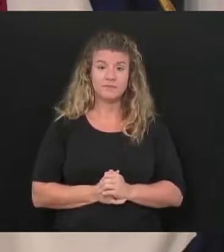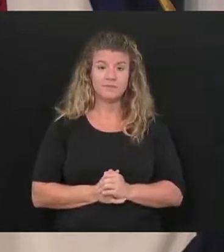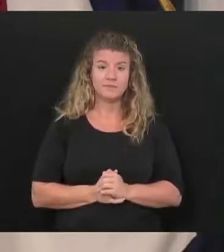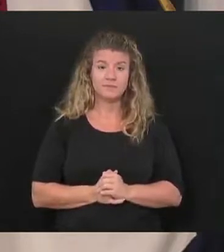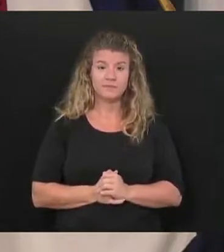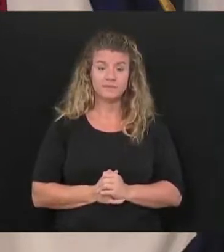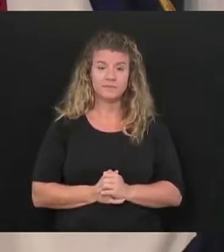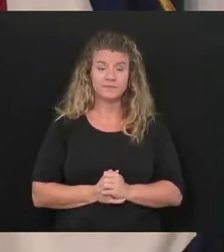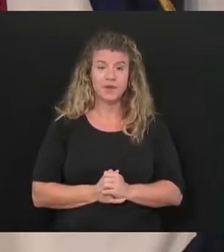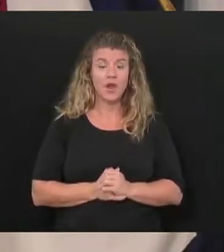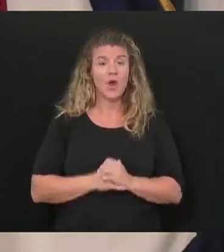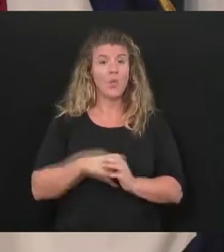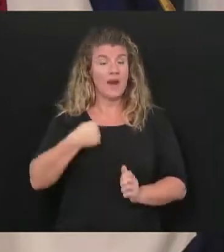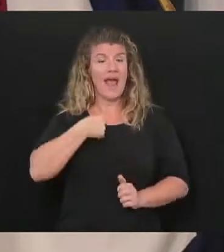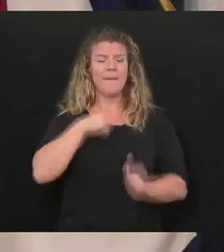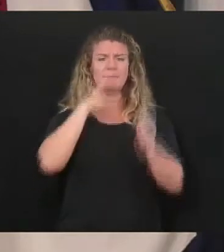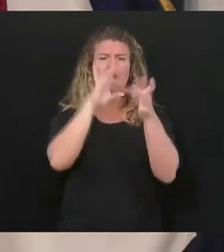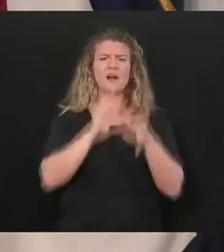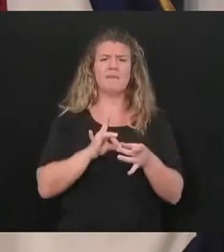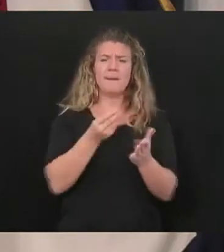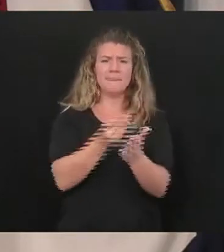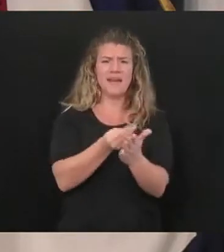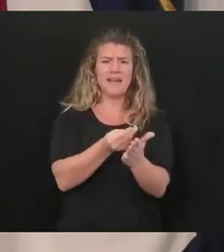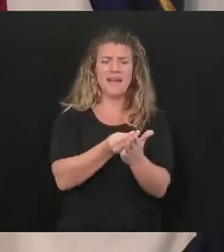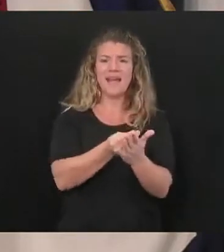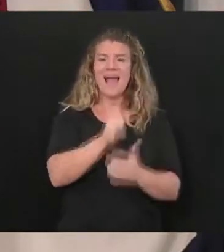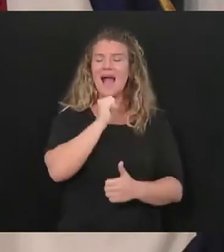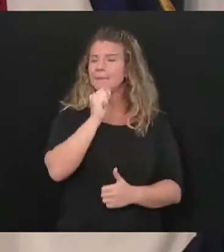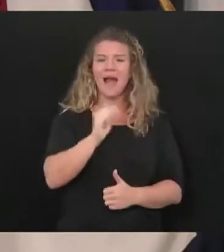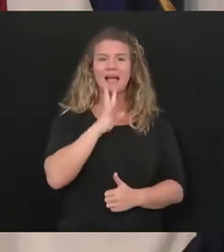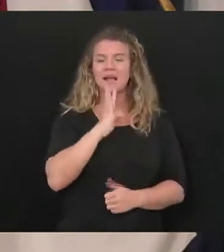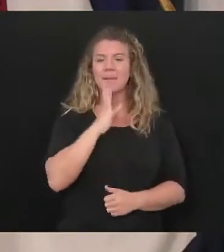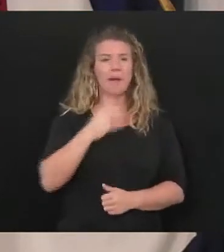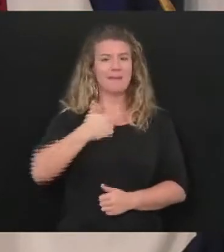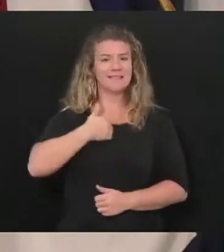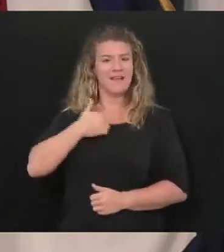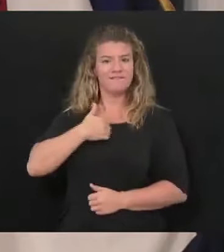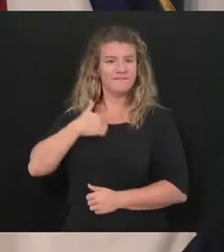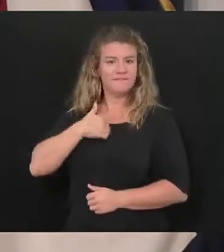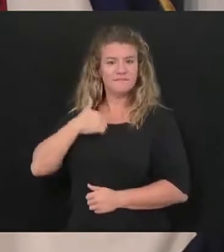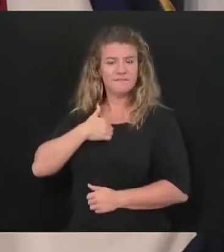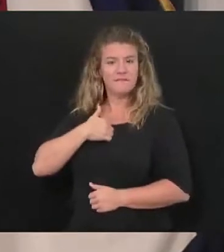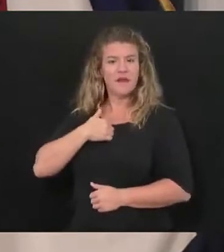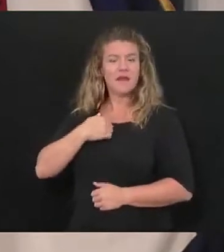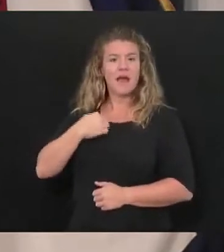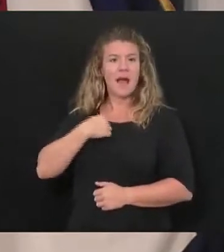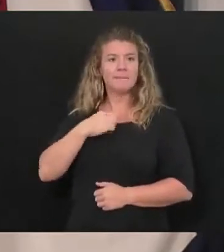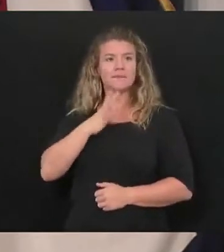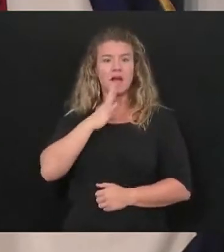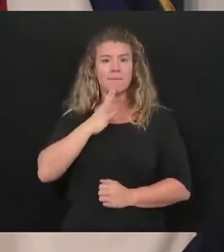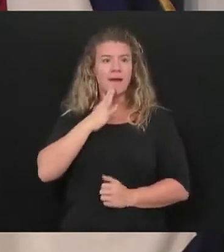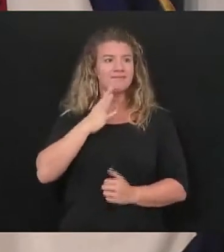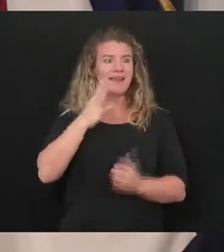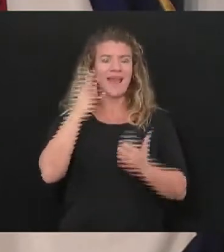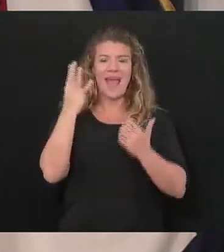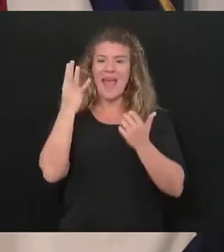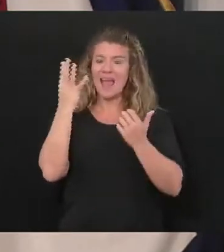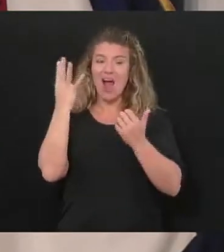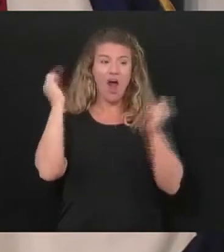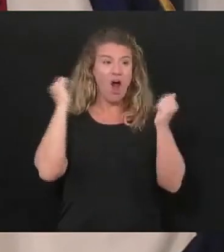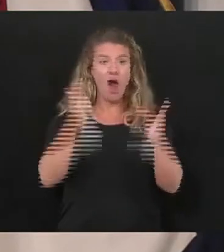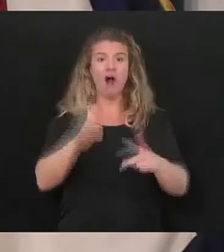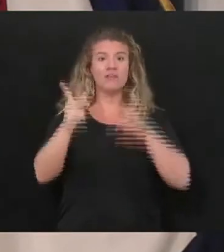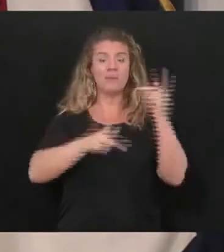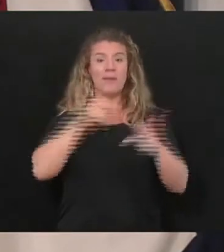of myself. I say this from the standpoint of all those that played an integral role in